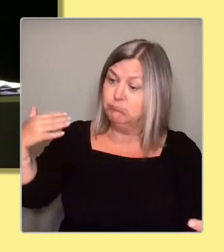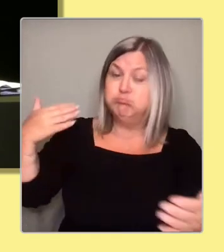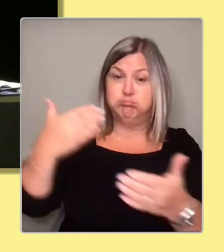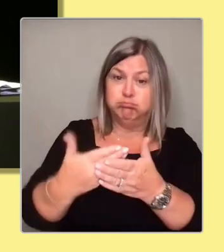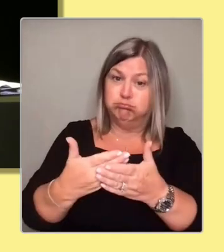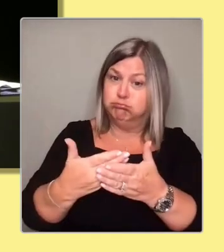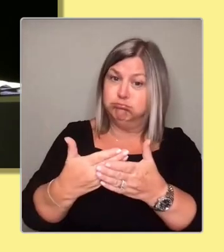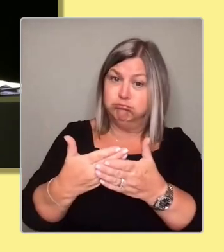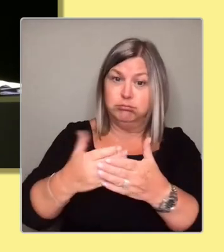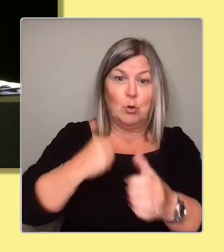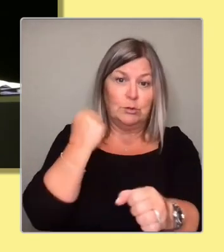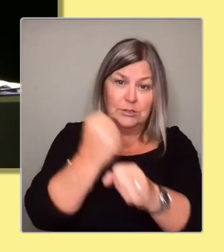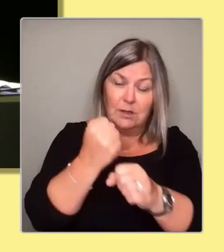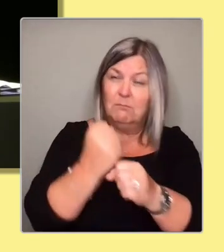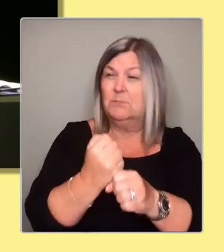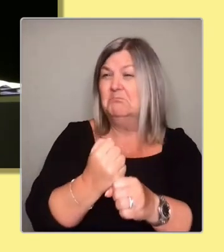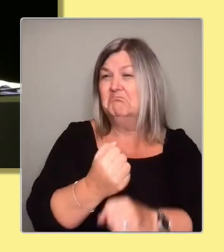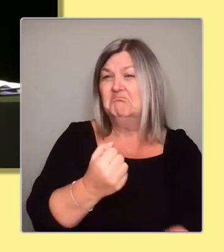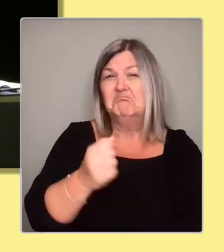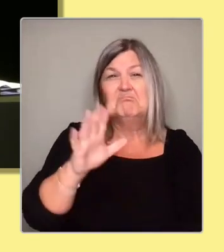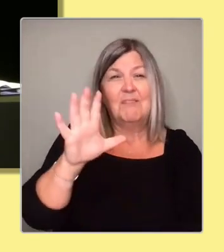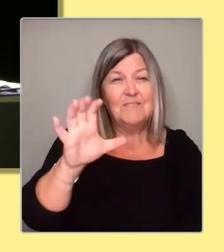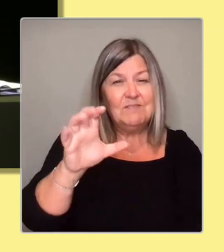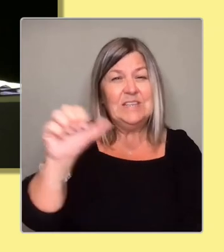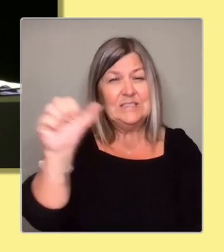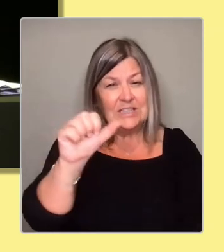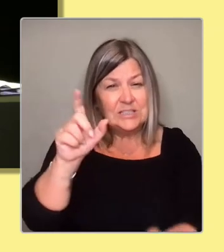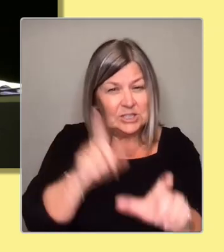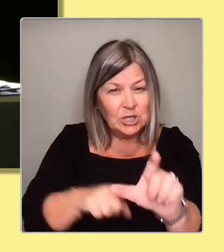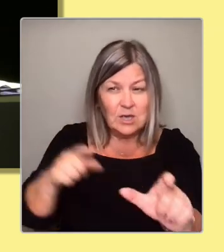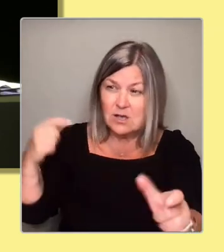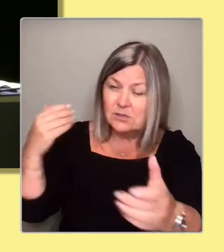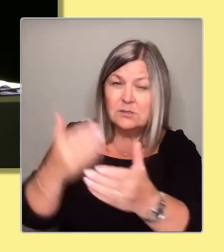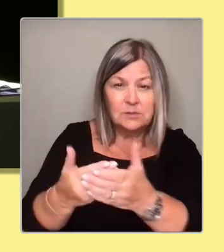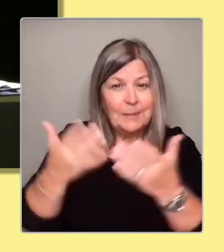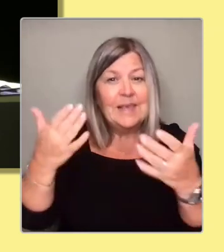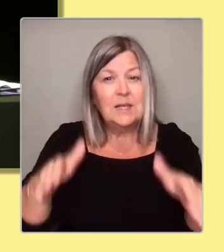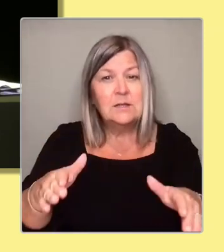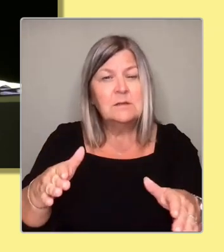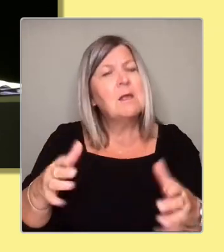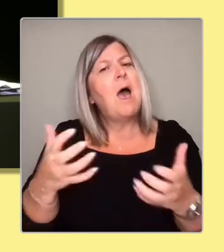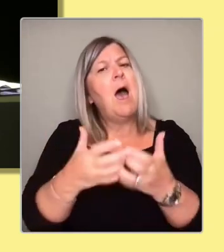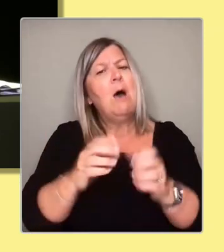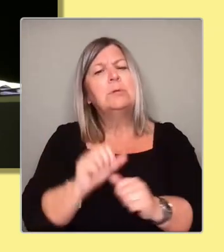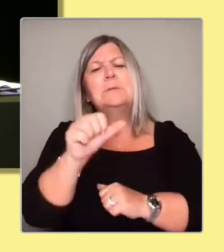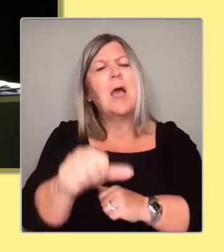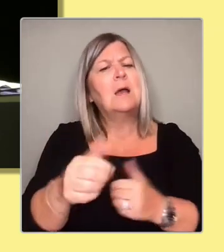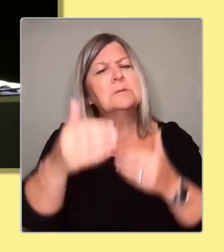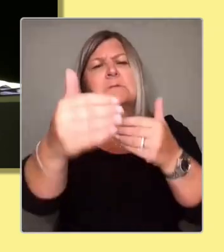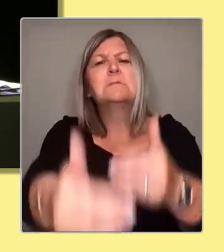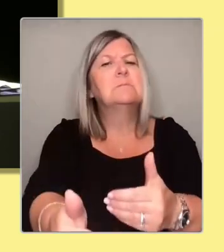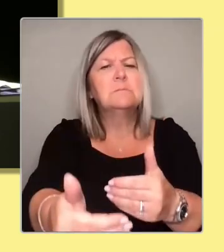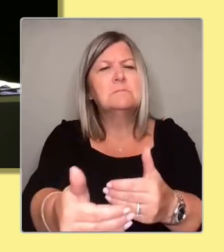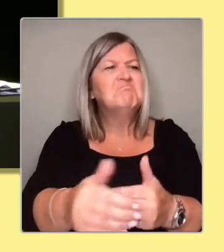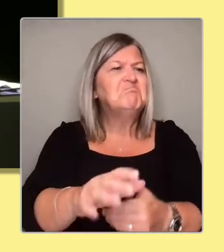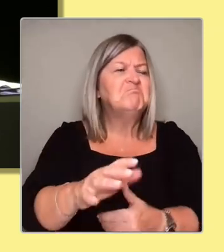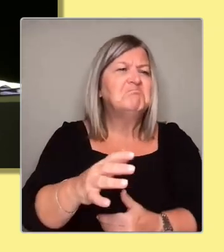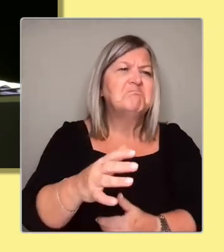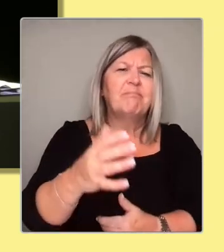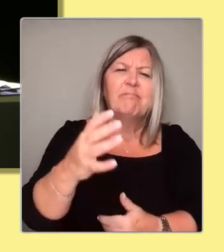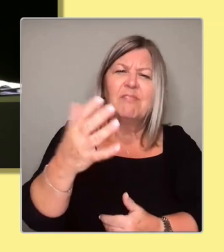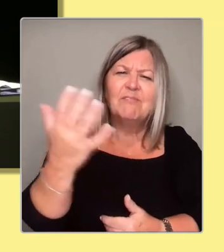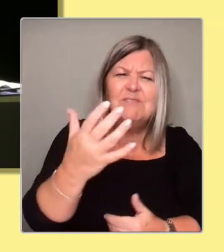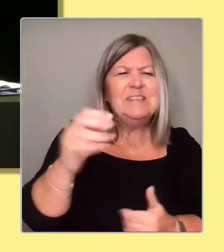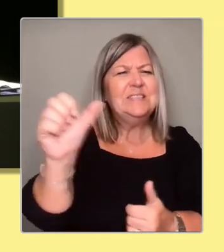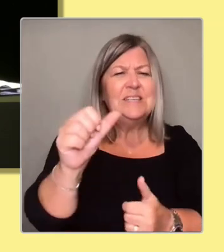16 years, how do we ensure that we take Scotland into the next not just 15, 16 years, but into the